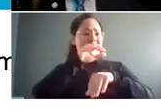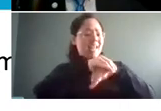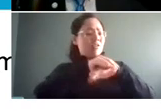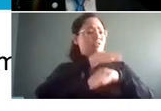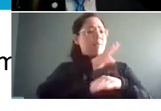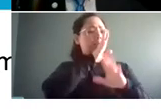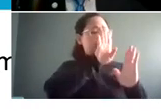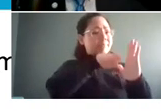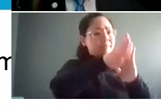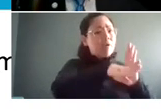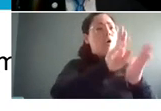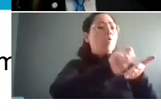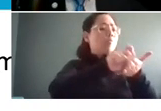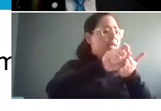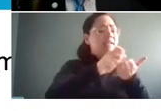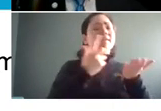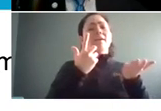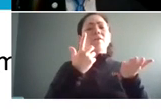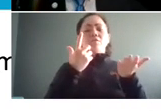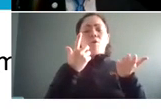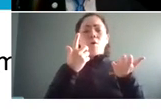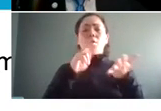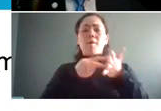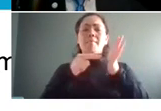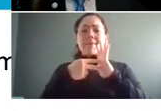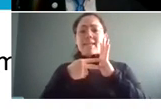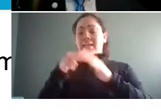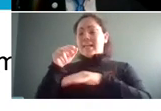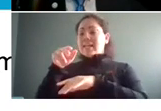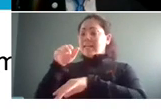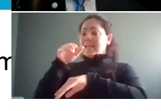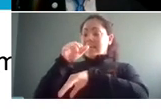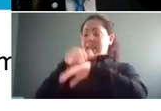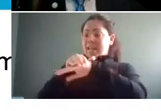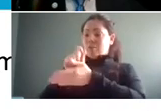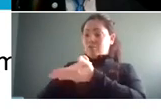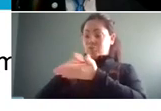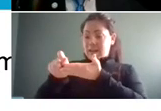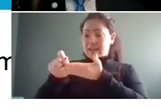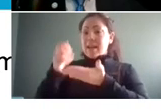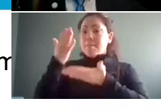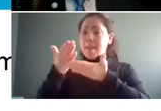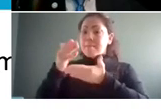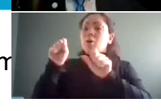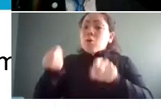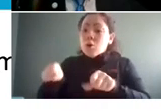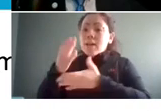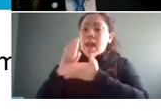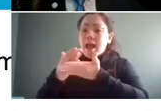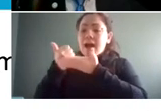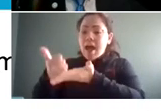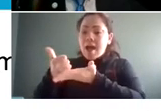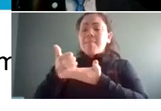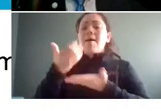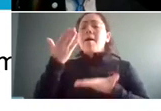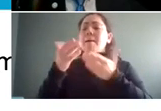the written word so while uh english written documents may be helpful and may kind of